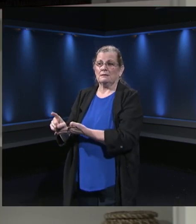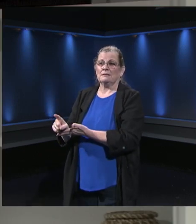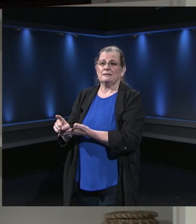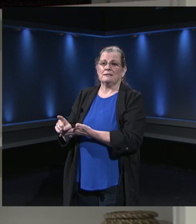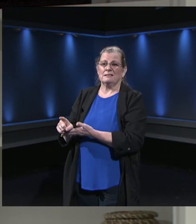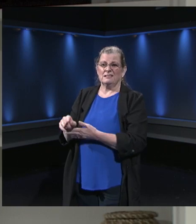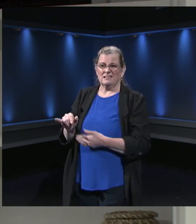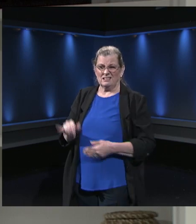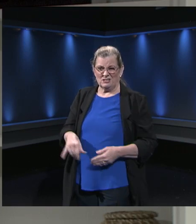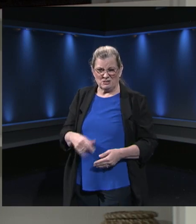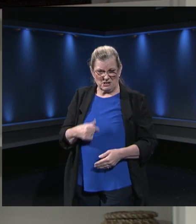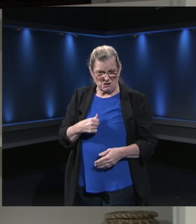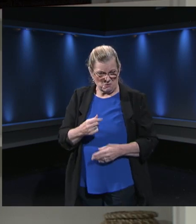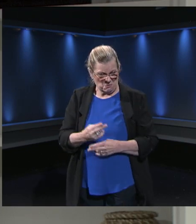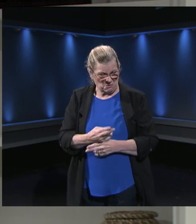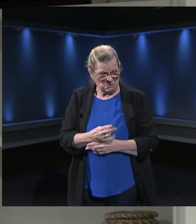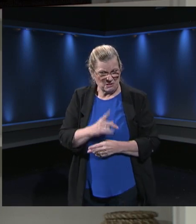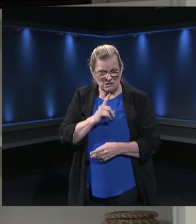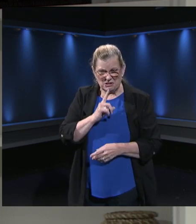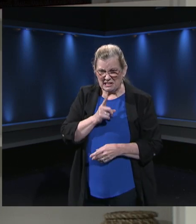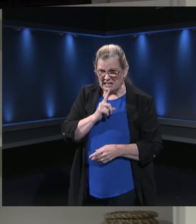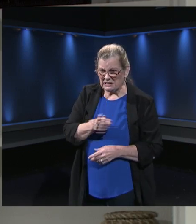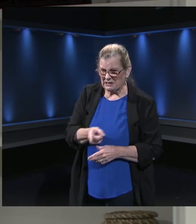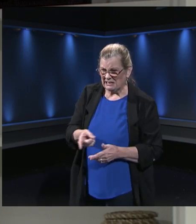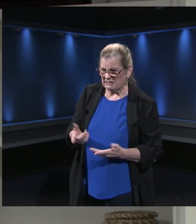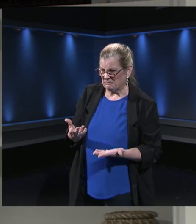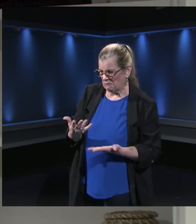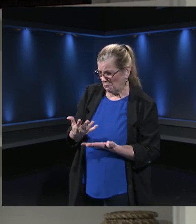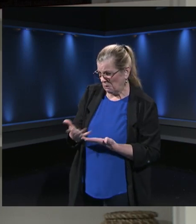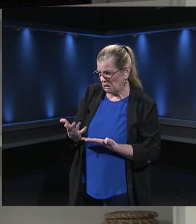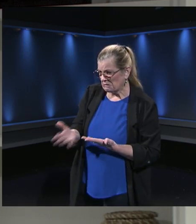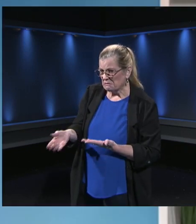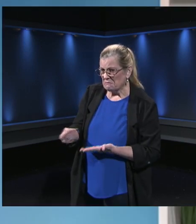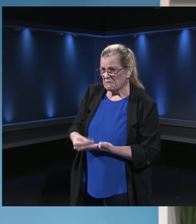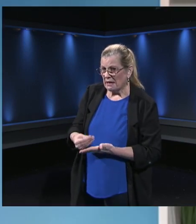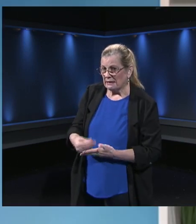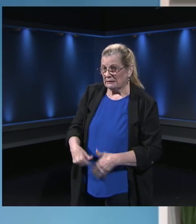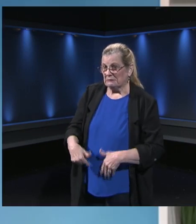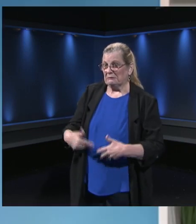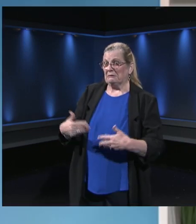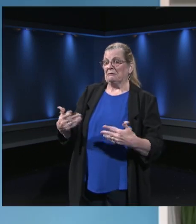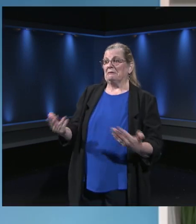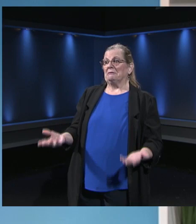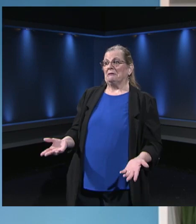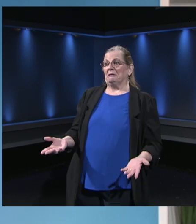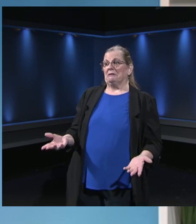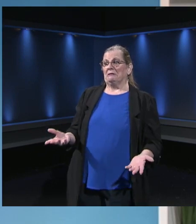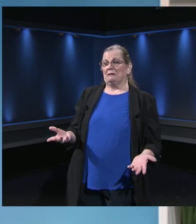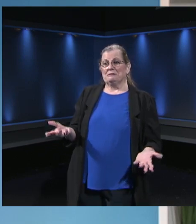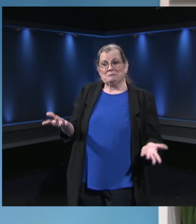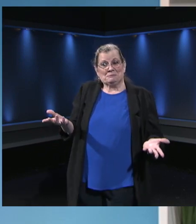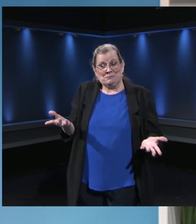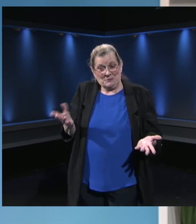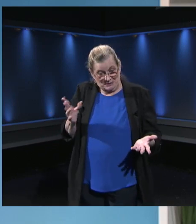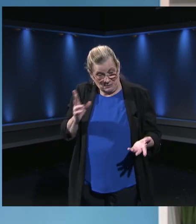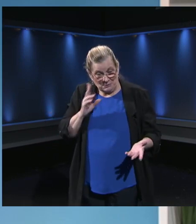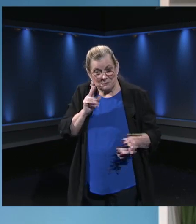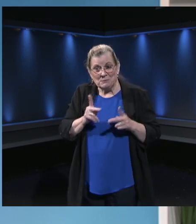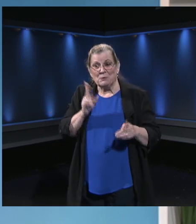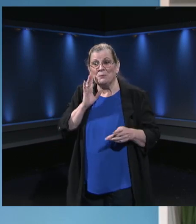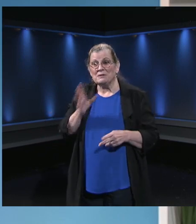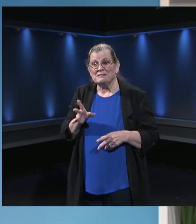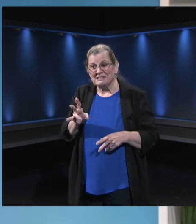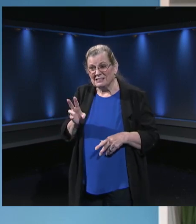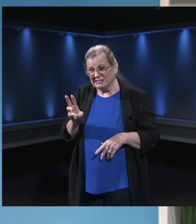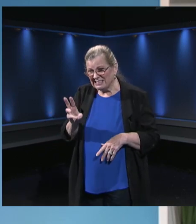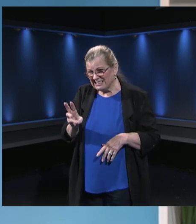using this or is this a waste of resources? I mean, Tracy, tell me. Is this something people are using? Well, we're getting about 600 calls a day.